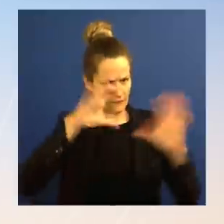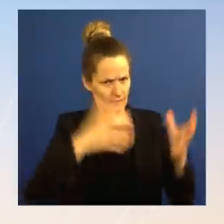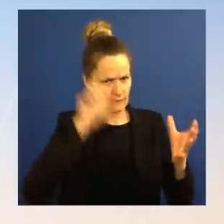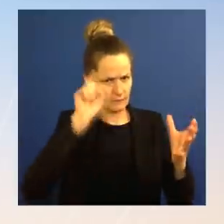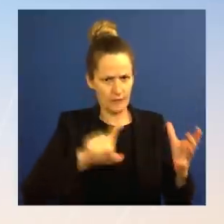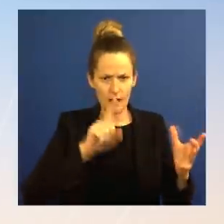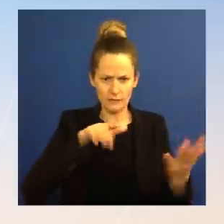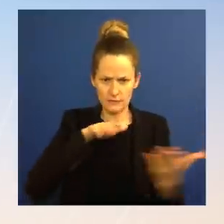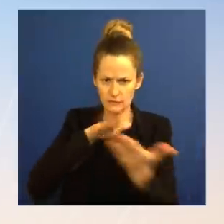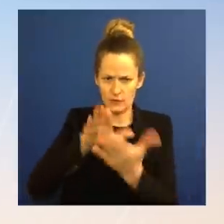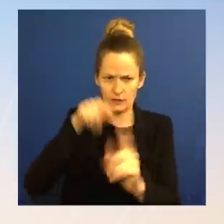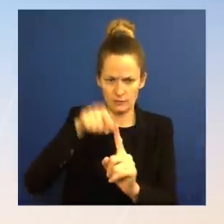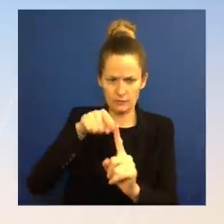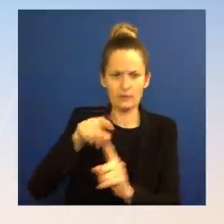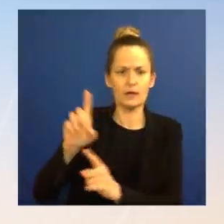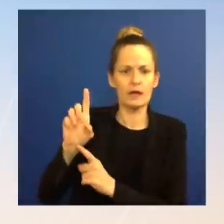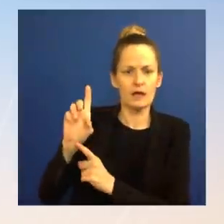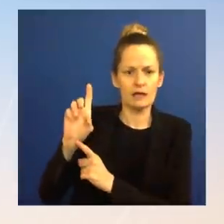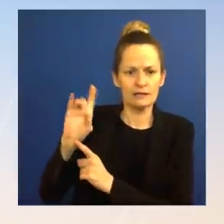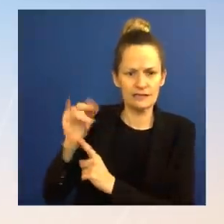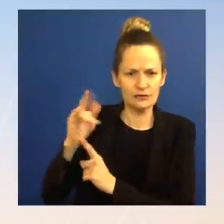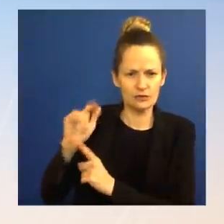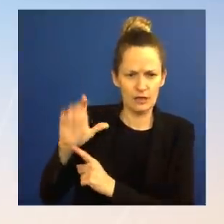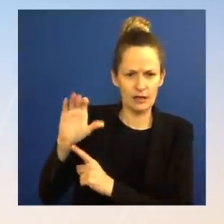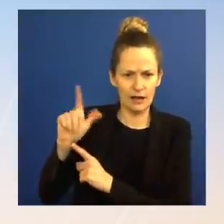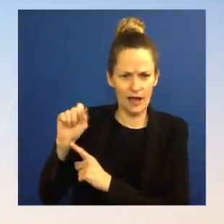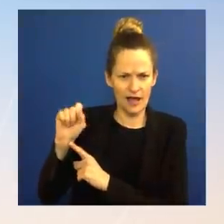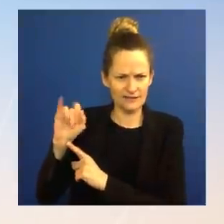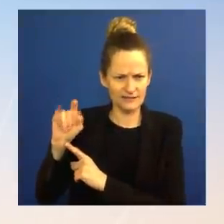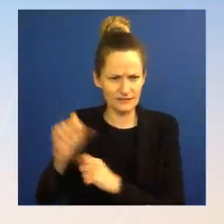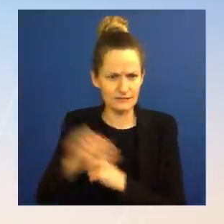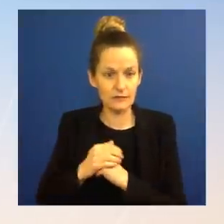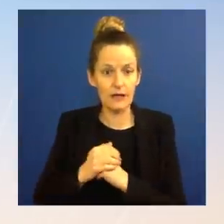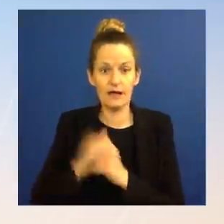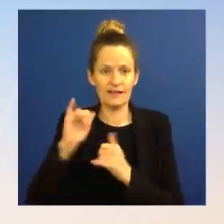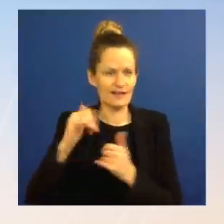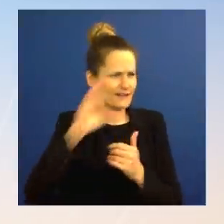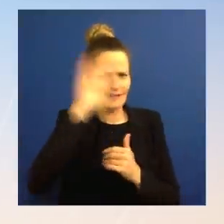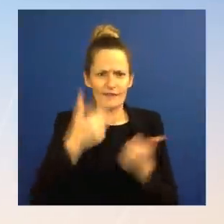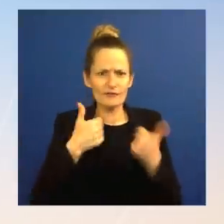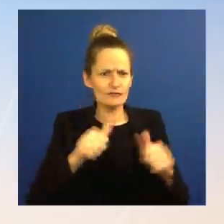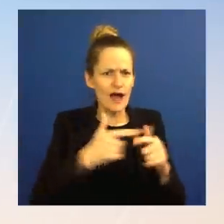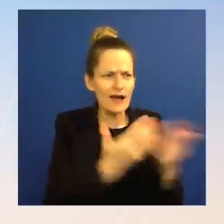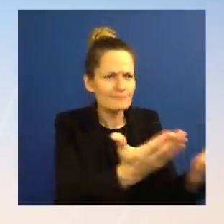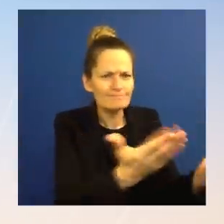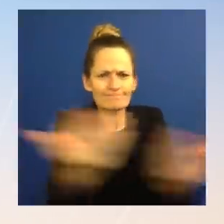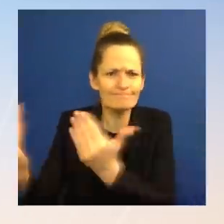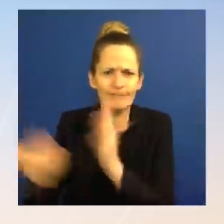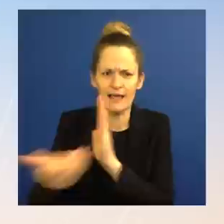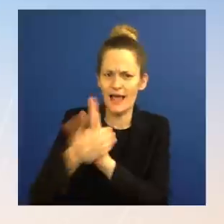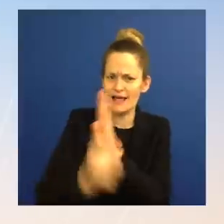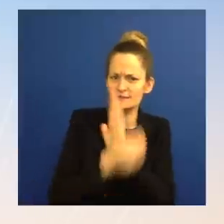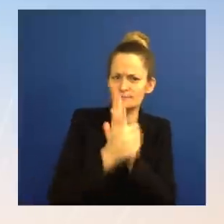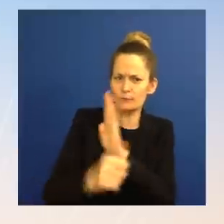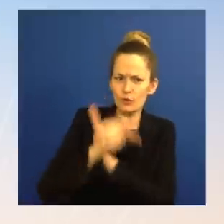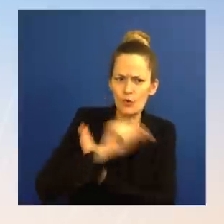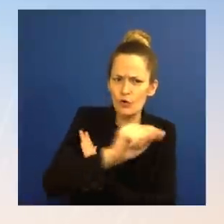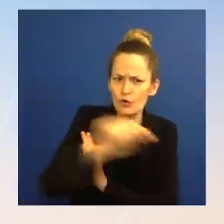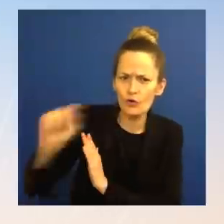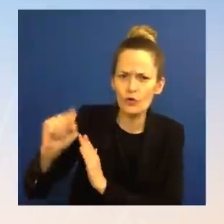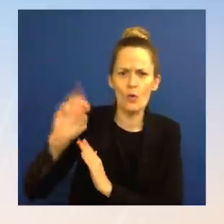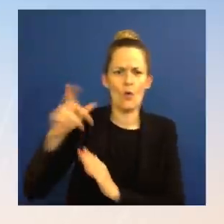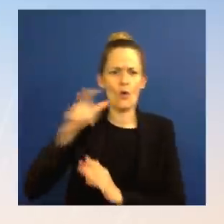organized effort to bring together the expertise and authorities of the entire U.S. government to inform a holistic approach to digital